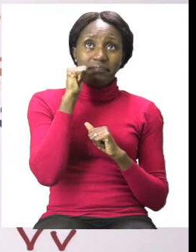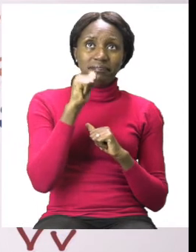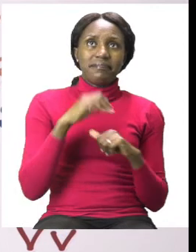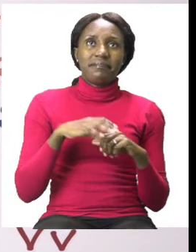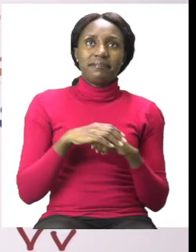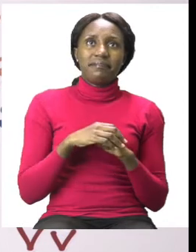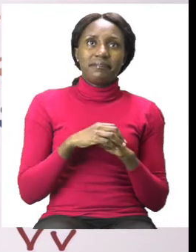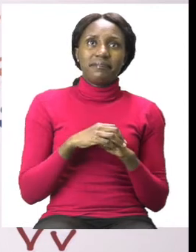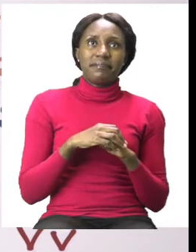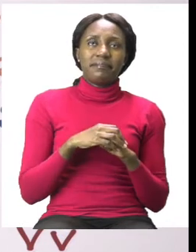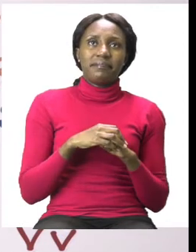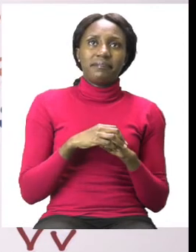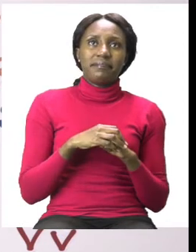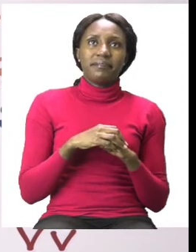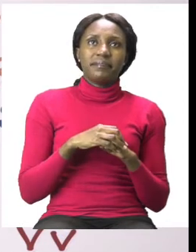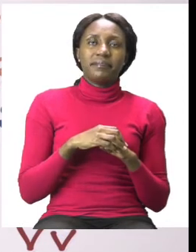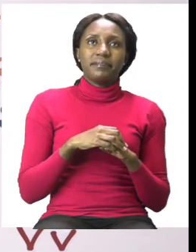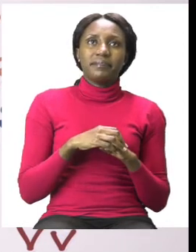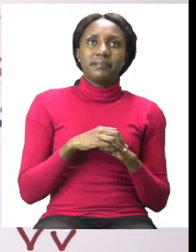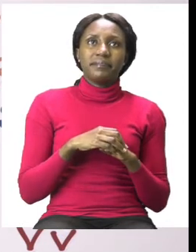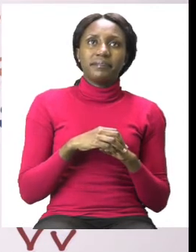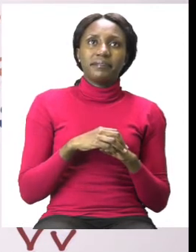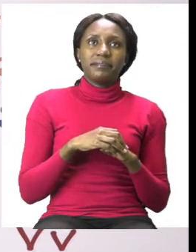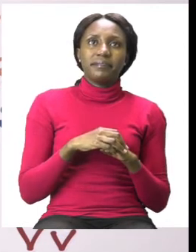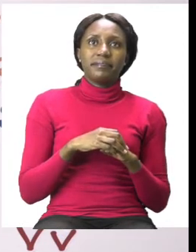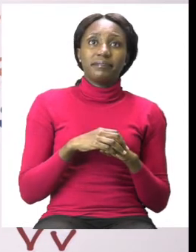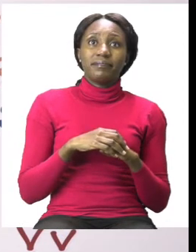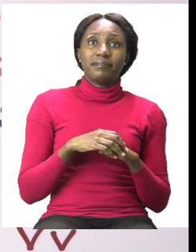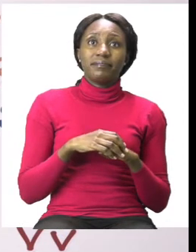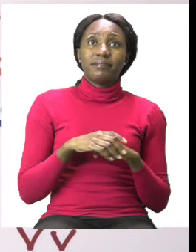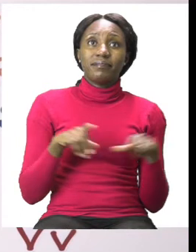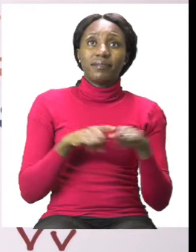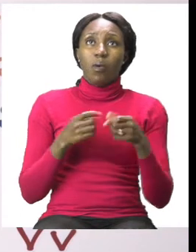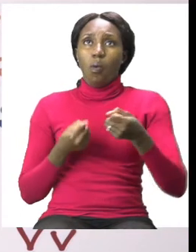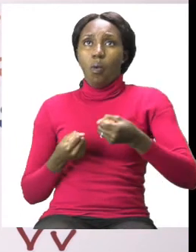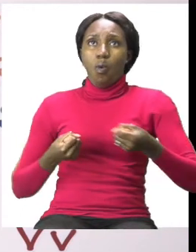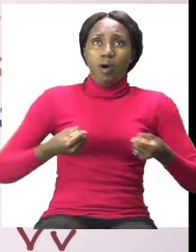and you're going to use yellow. Like our truck.